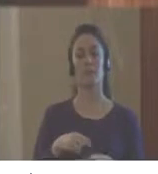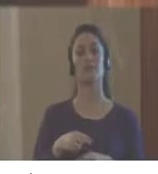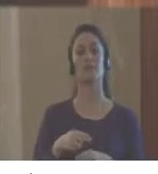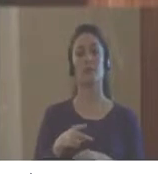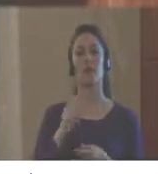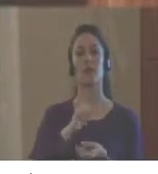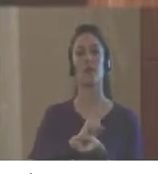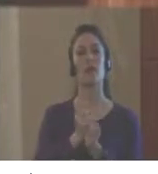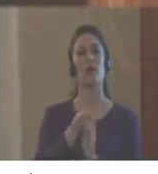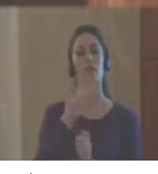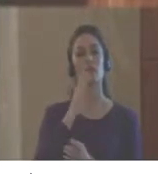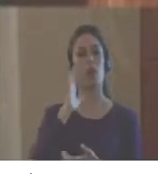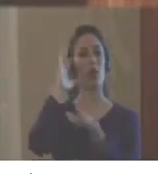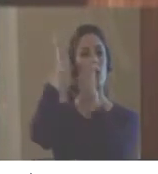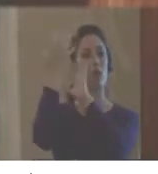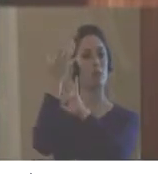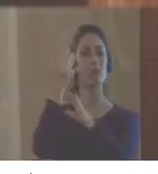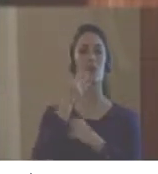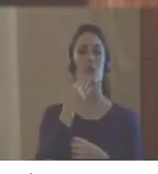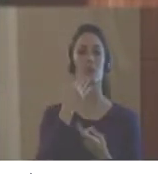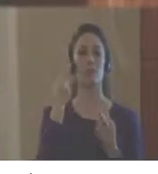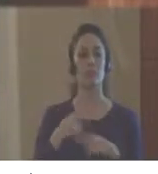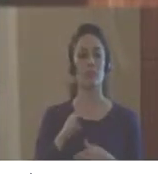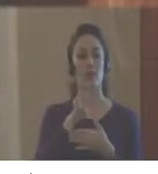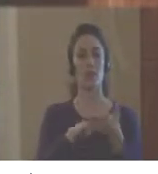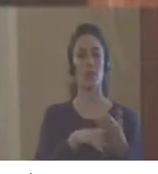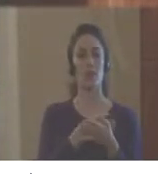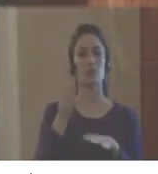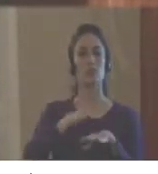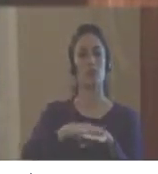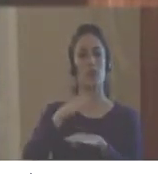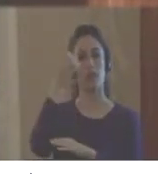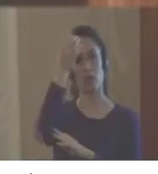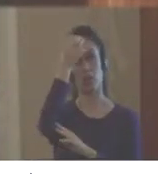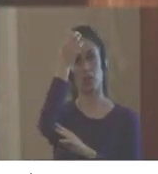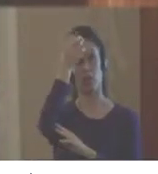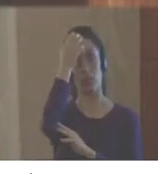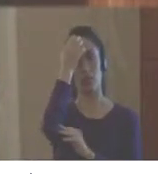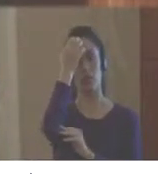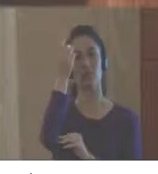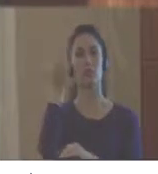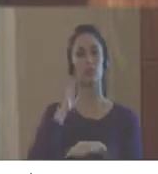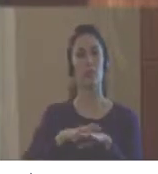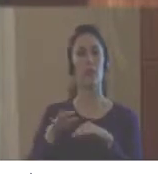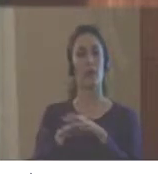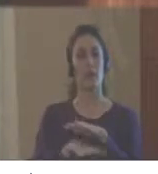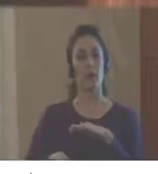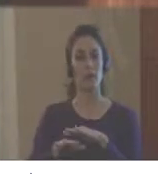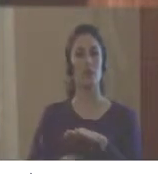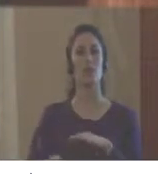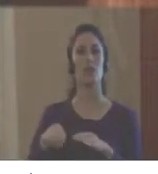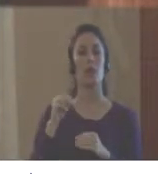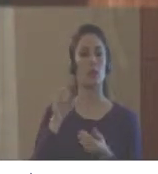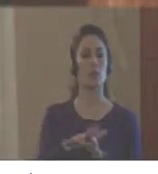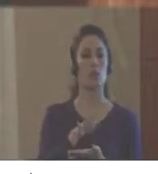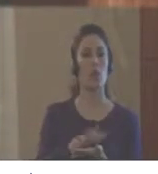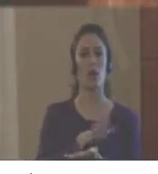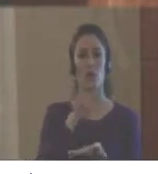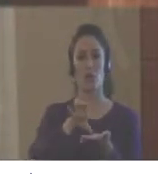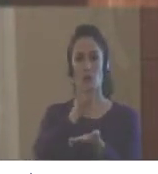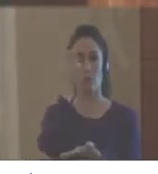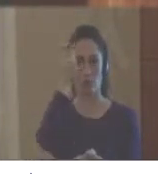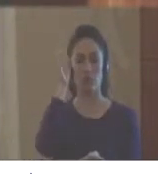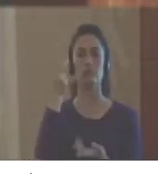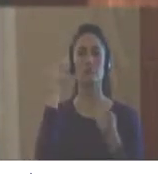is there an integration of climate change in the educational curricula, at least on elementary levels or secondary